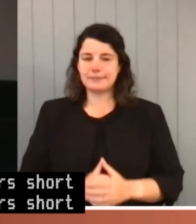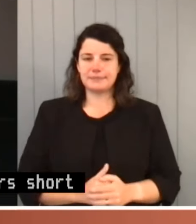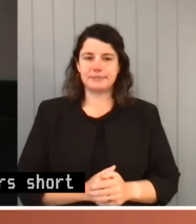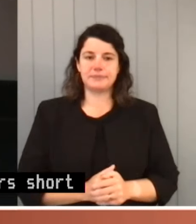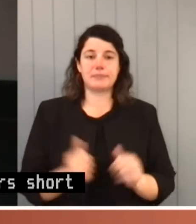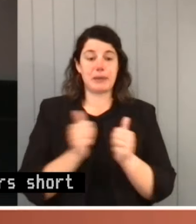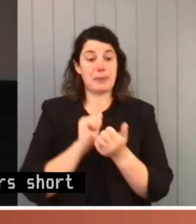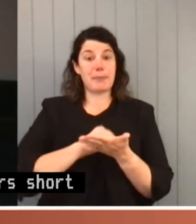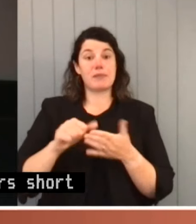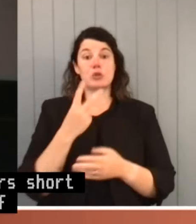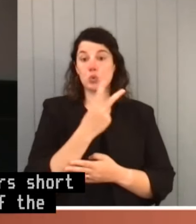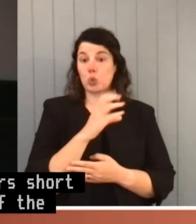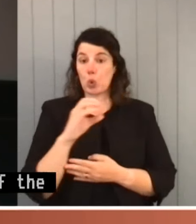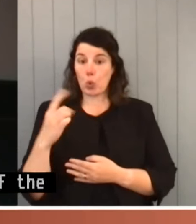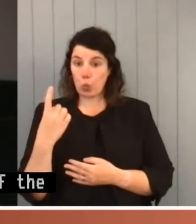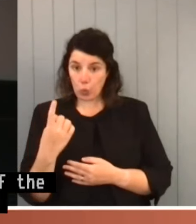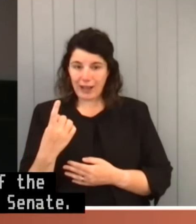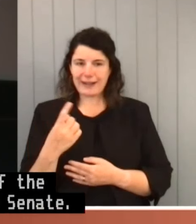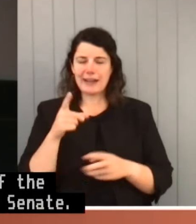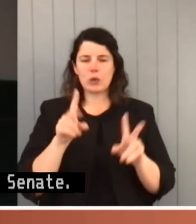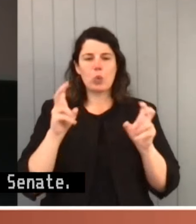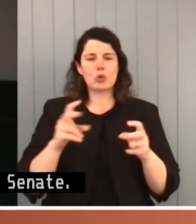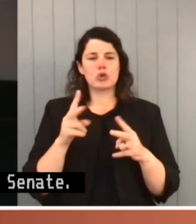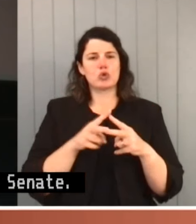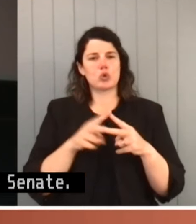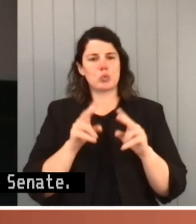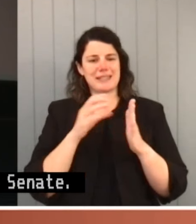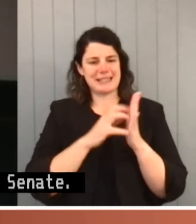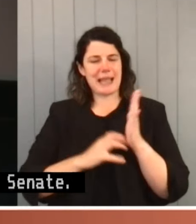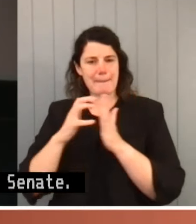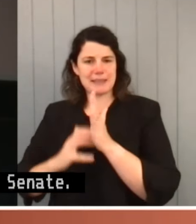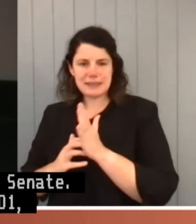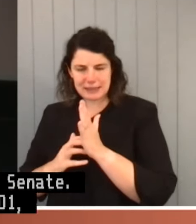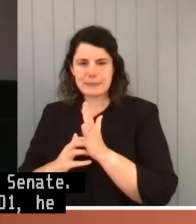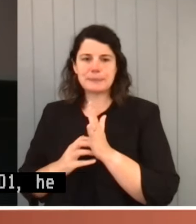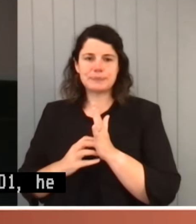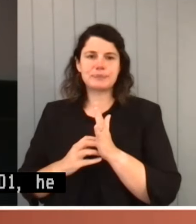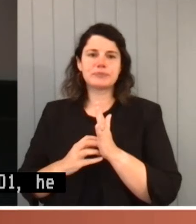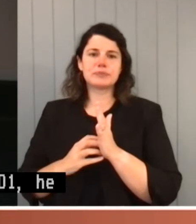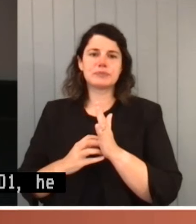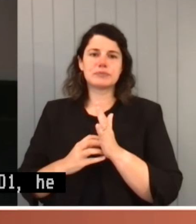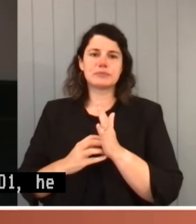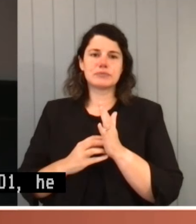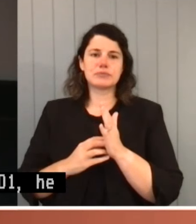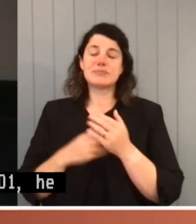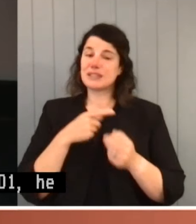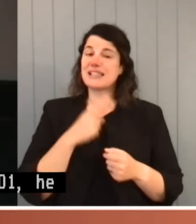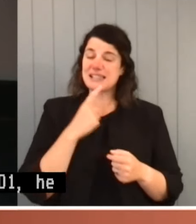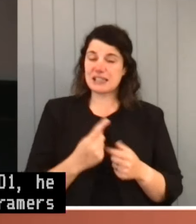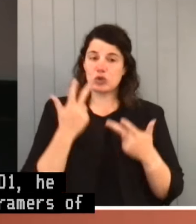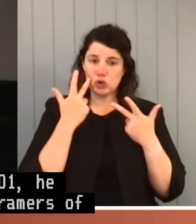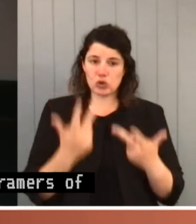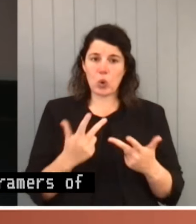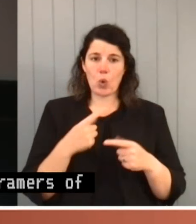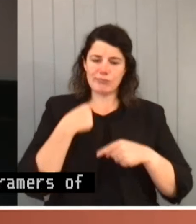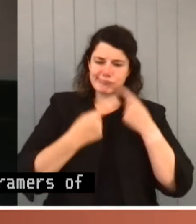2001, he quoted two statements by framers of the Constitution which he said illustrated the rationale of the